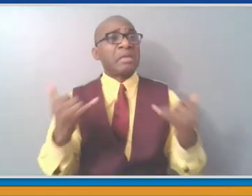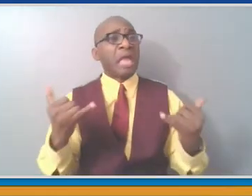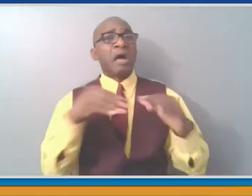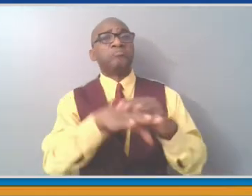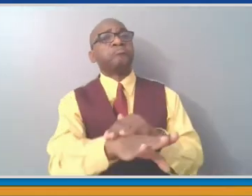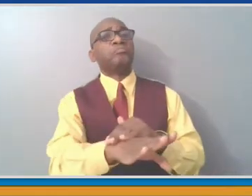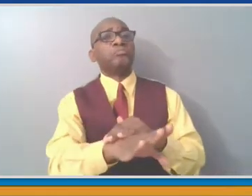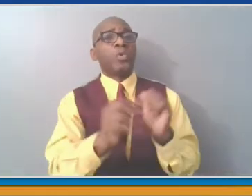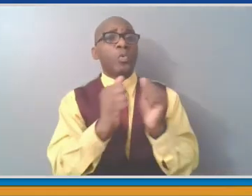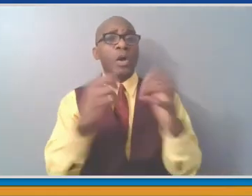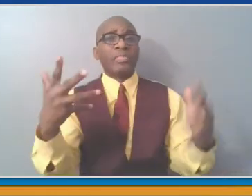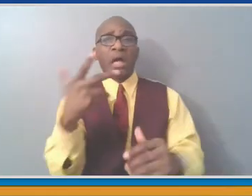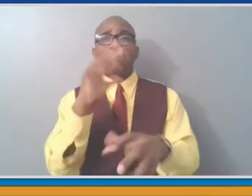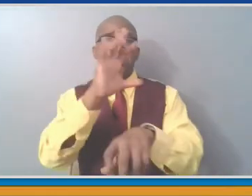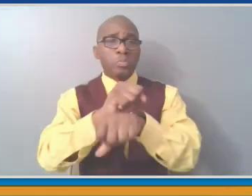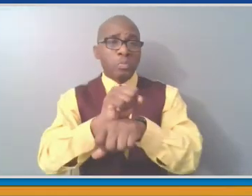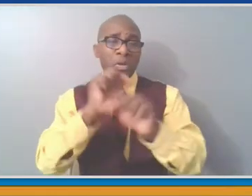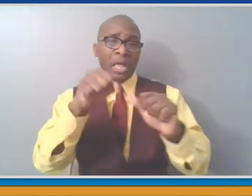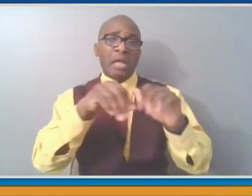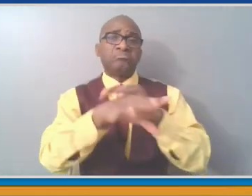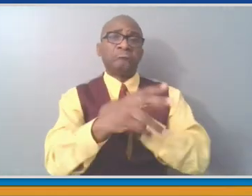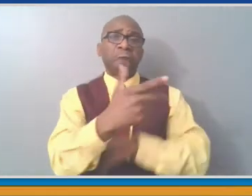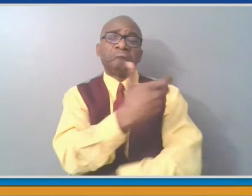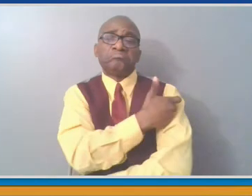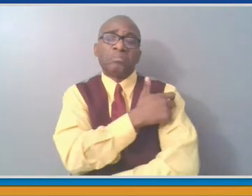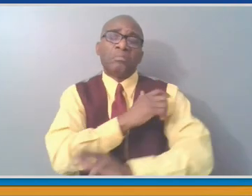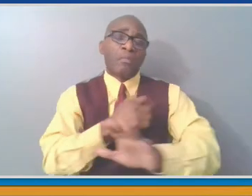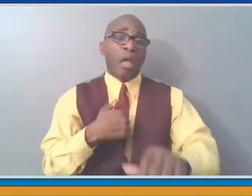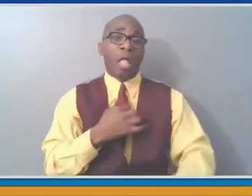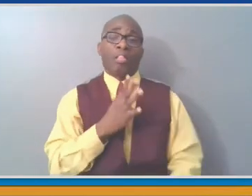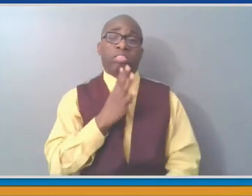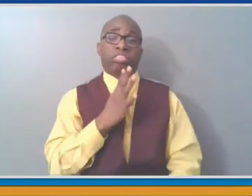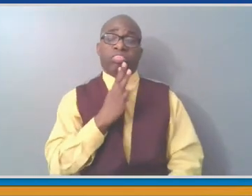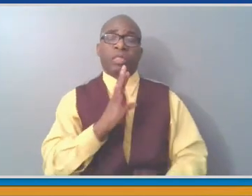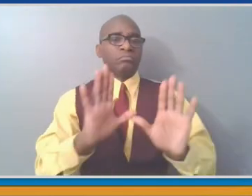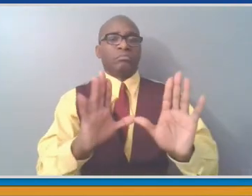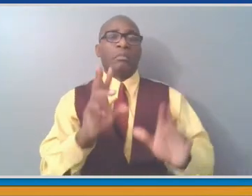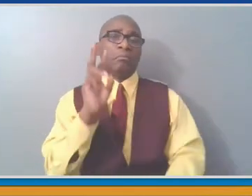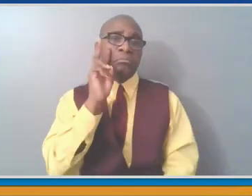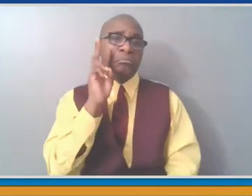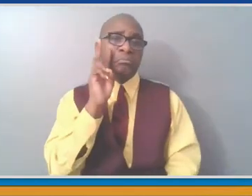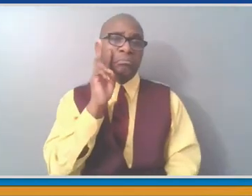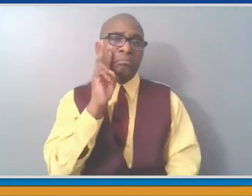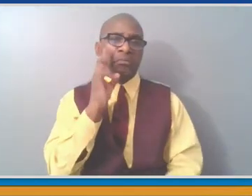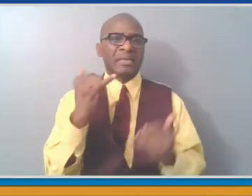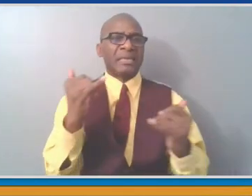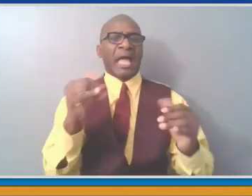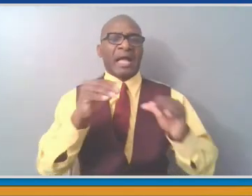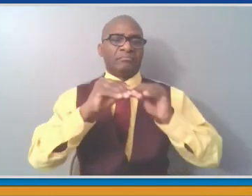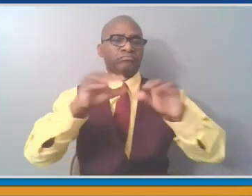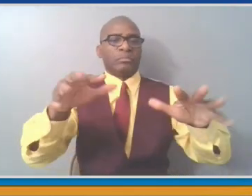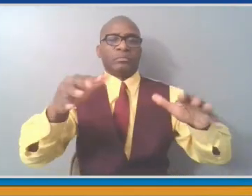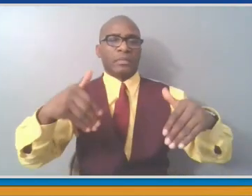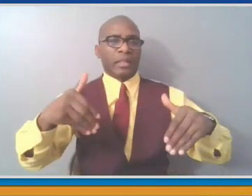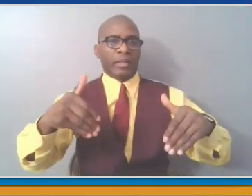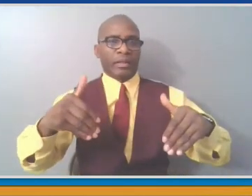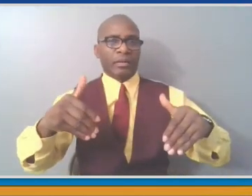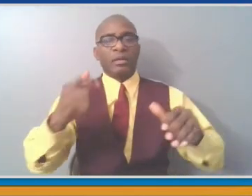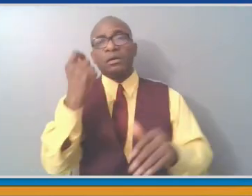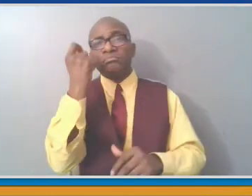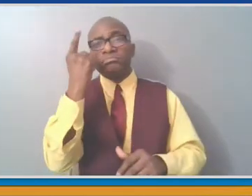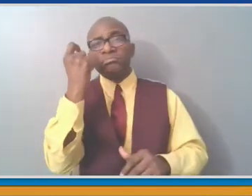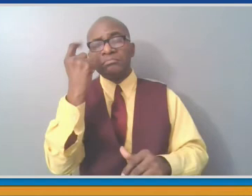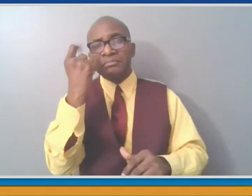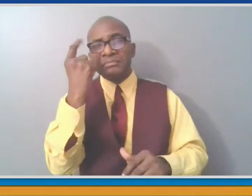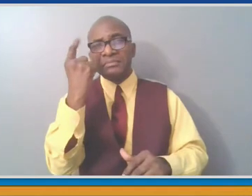in the journal news in the weekly edition of it, and in a number of other locations, Aqueduct and so forth. So if the state decides to make